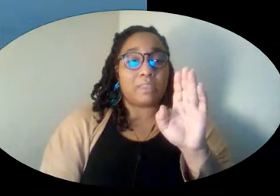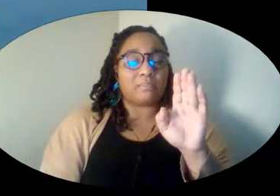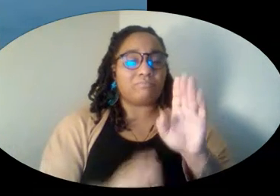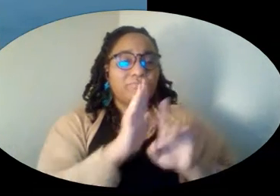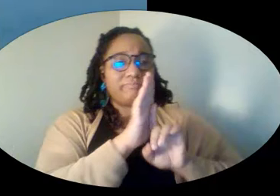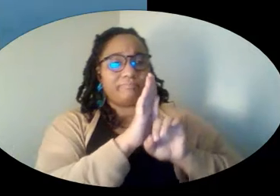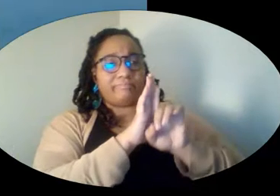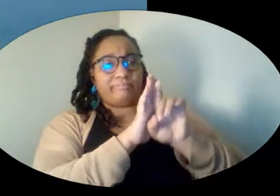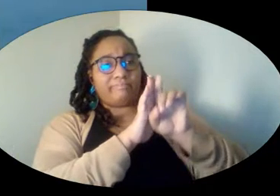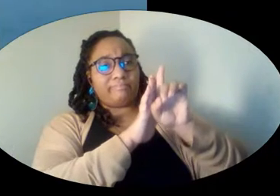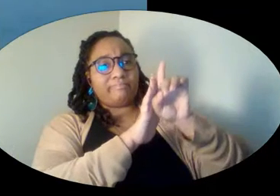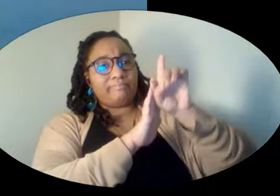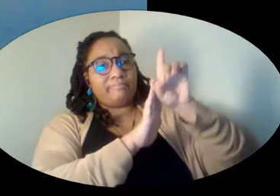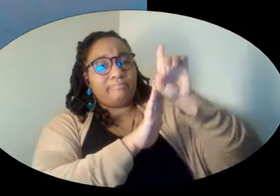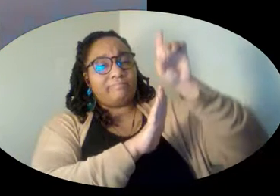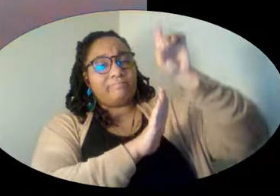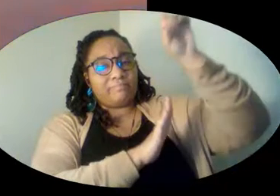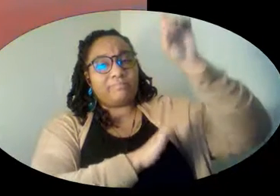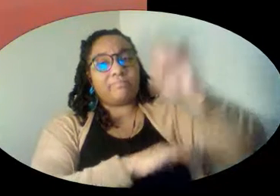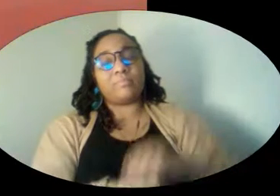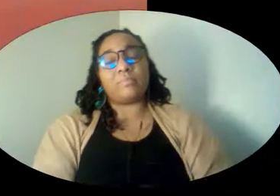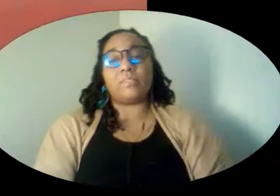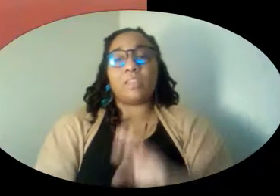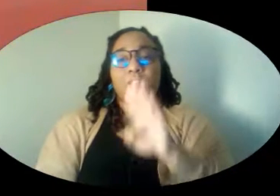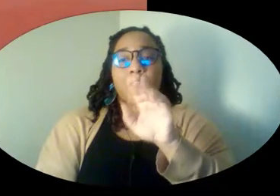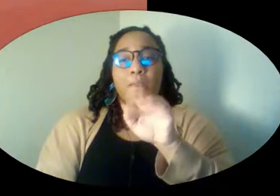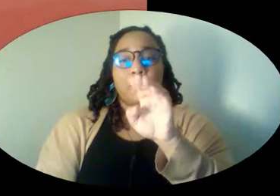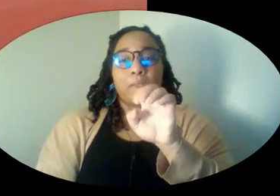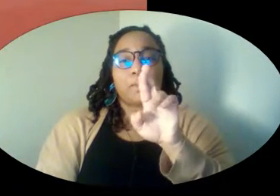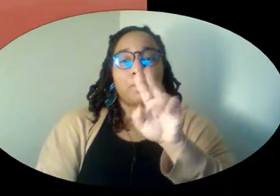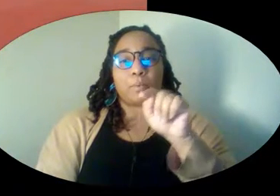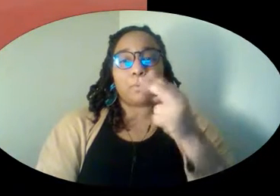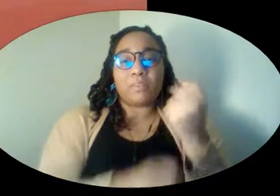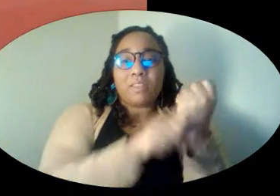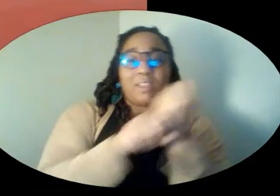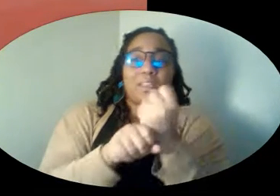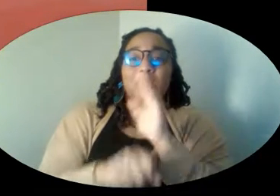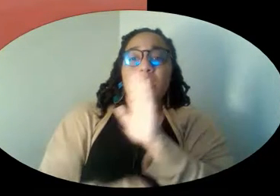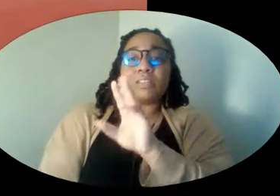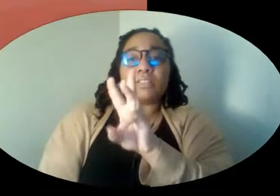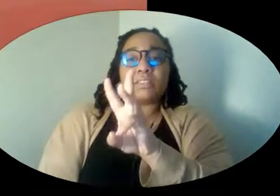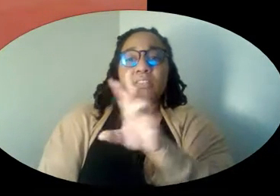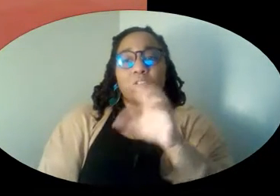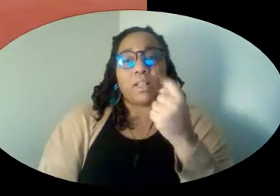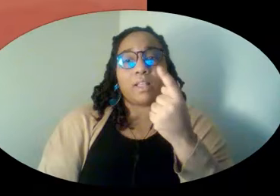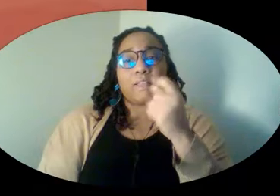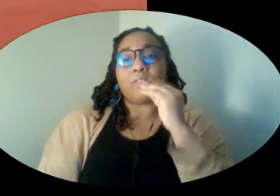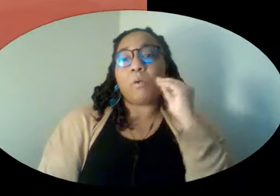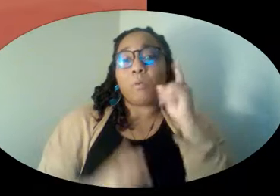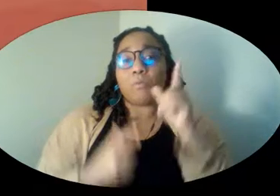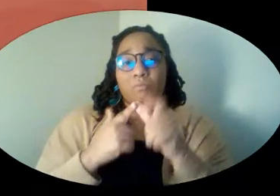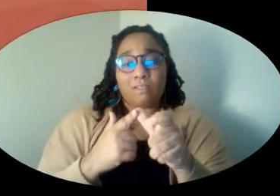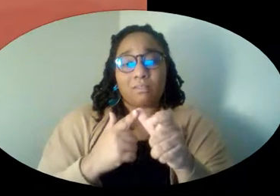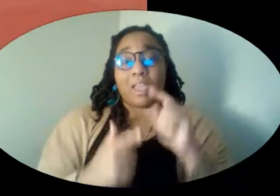State Building went up, up, up. Babe Ruth hit his 611th home run in Yankee Stadium.